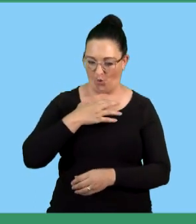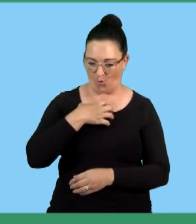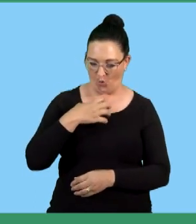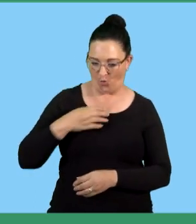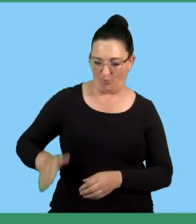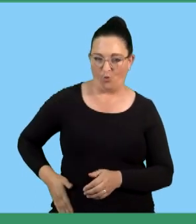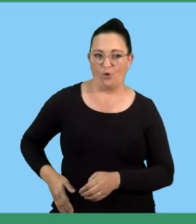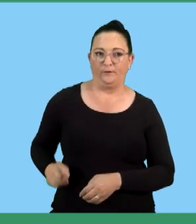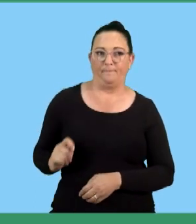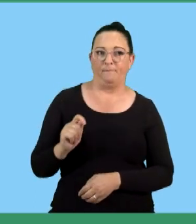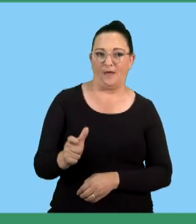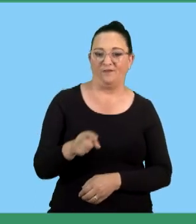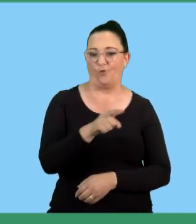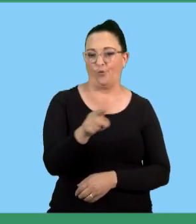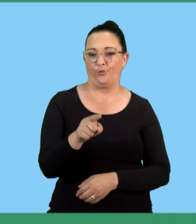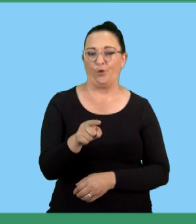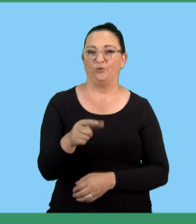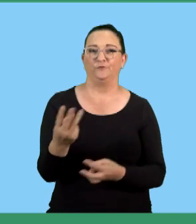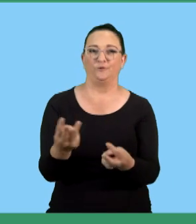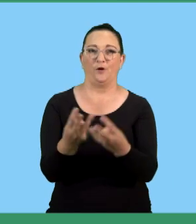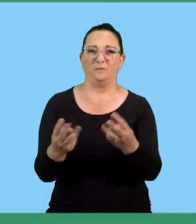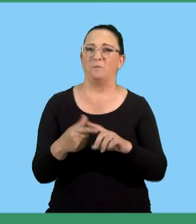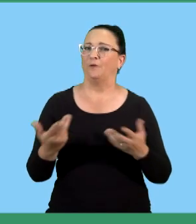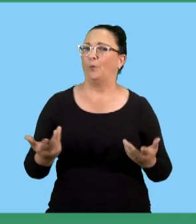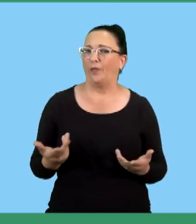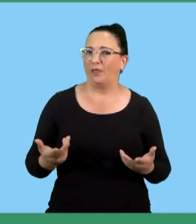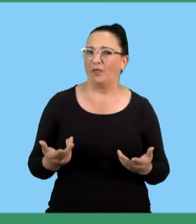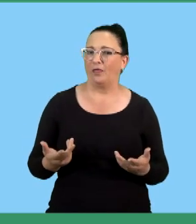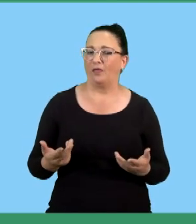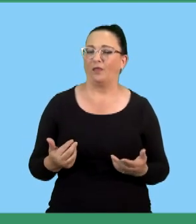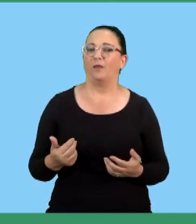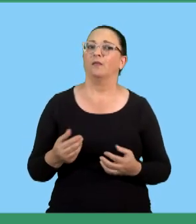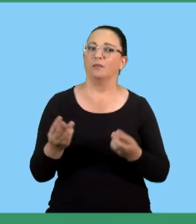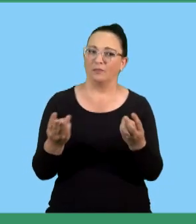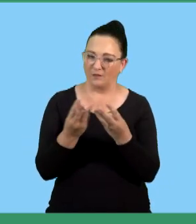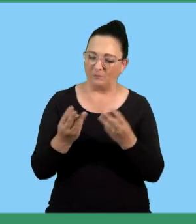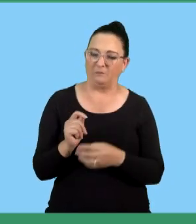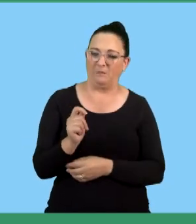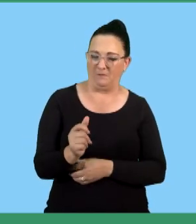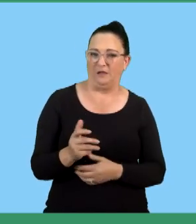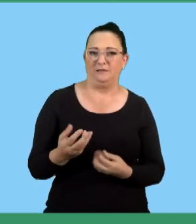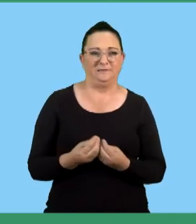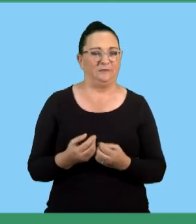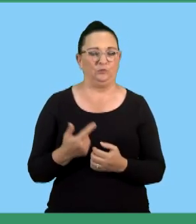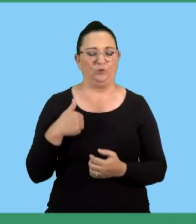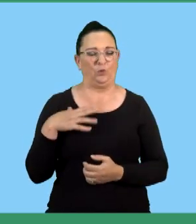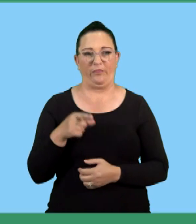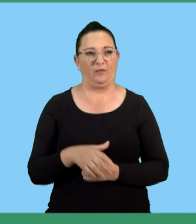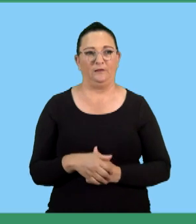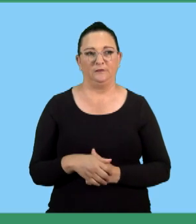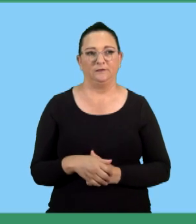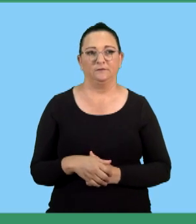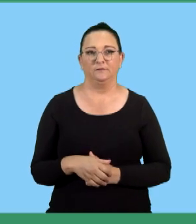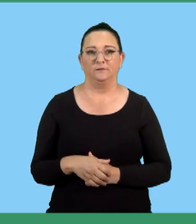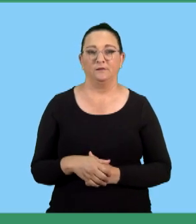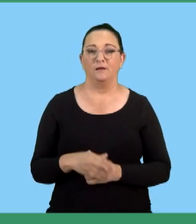compensation to those damages. And where is the money coming from? From us, which is something else that we don't want.